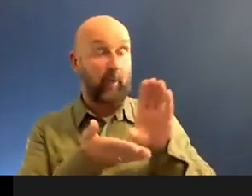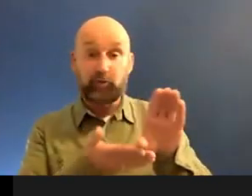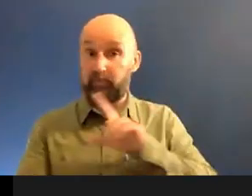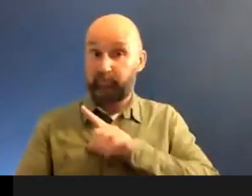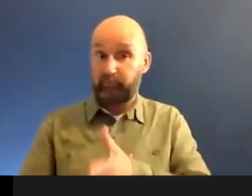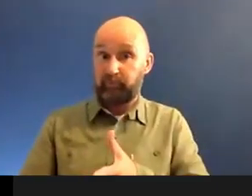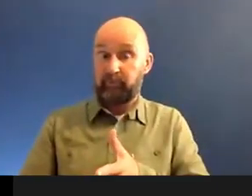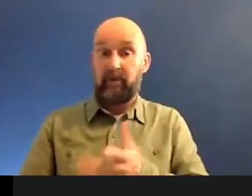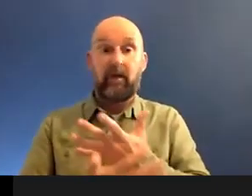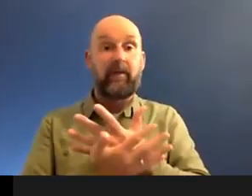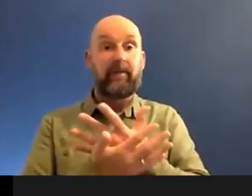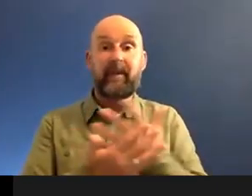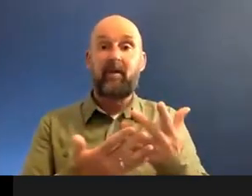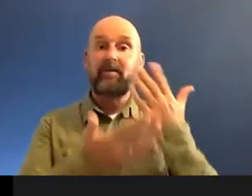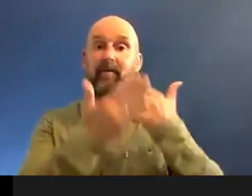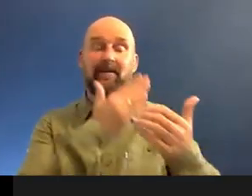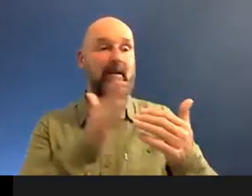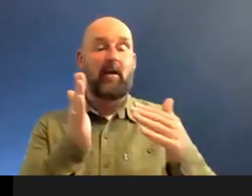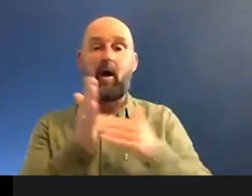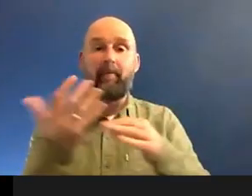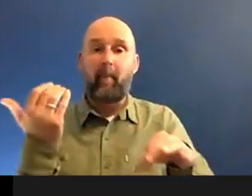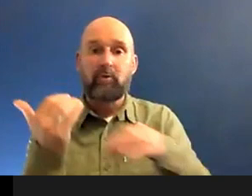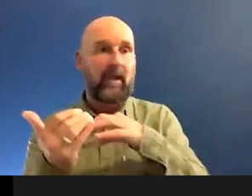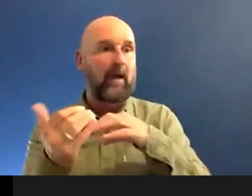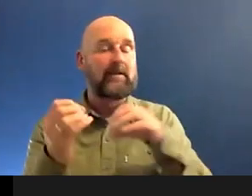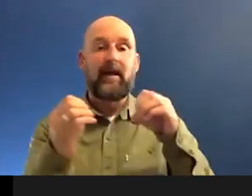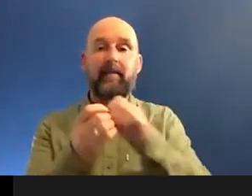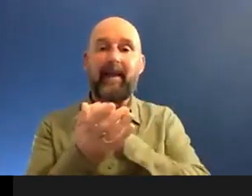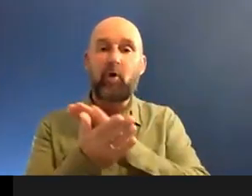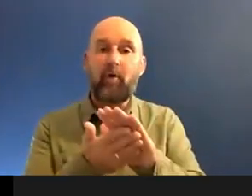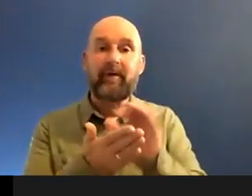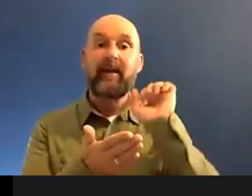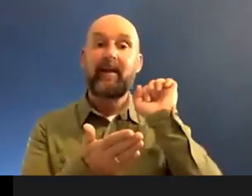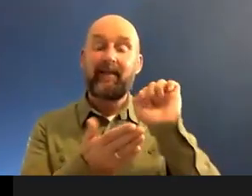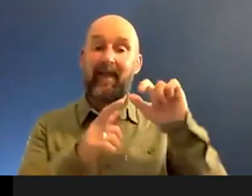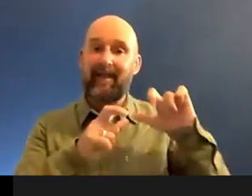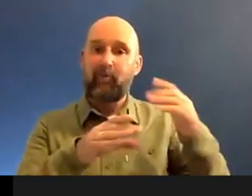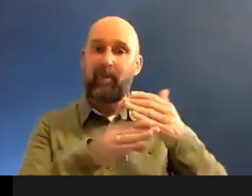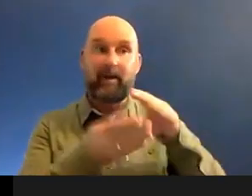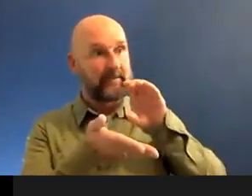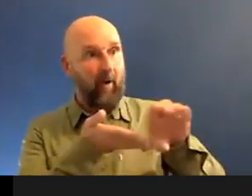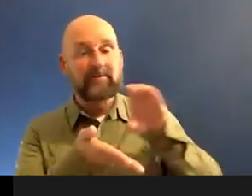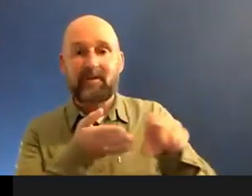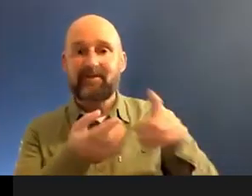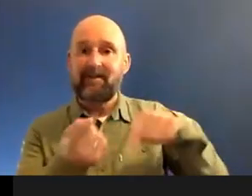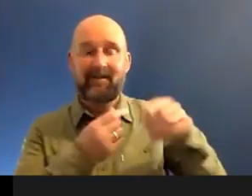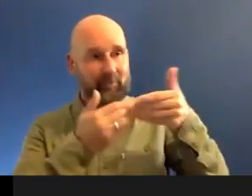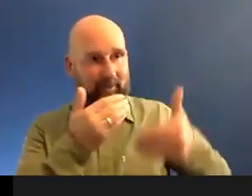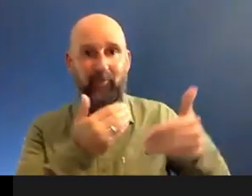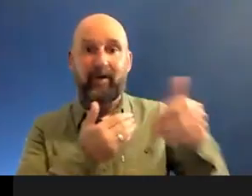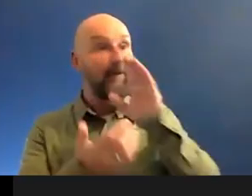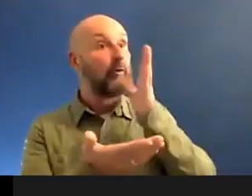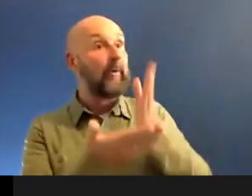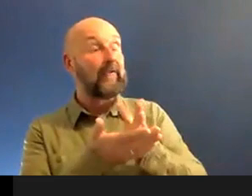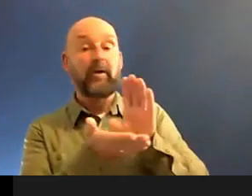people, there's a lot of masters in the past, like Mozart and Beethoven, that they're actually, you know, sponsored to carry on to do their work. That's a, so if you have someone that you believe in,